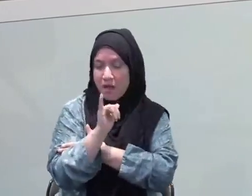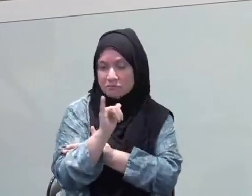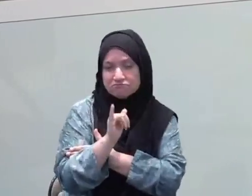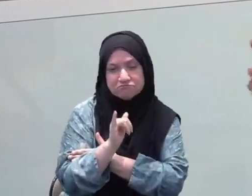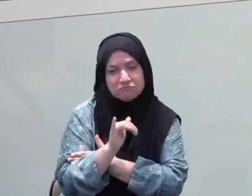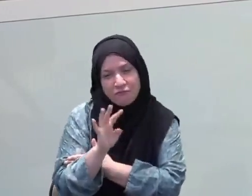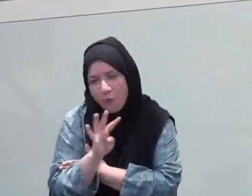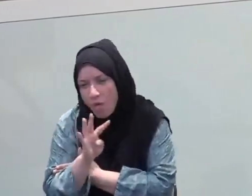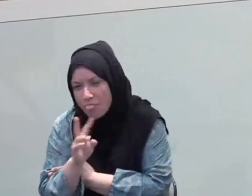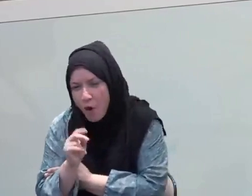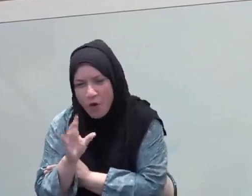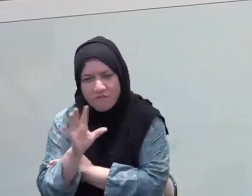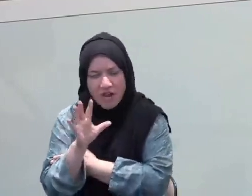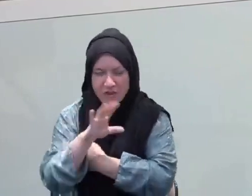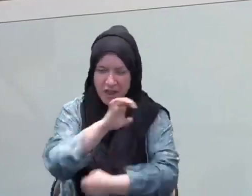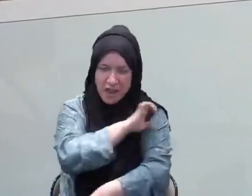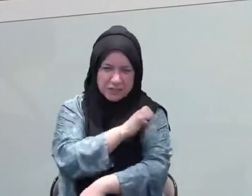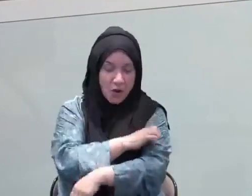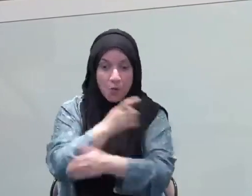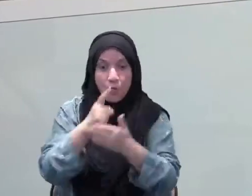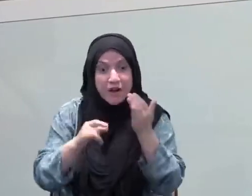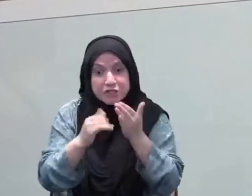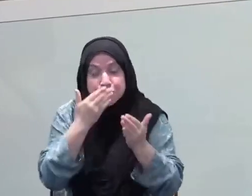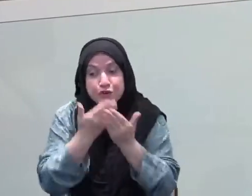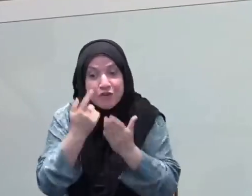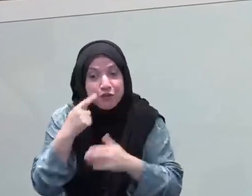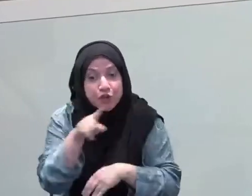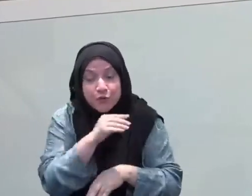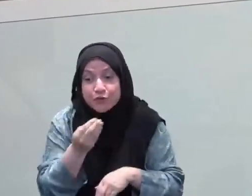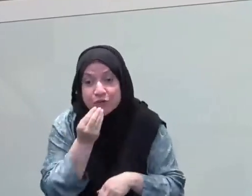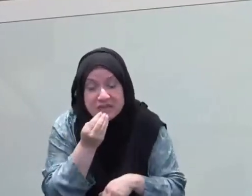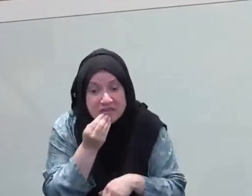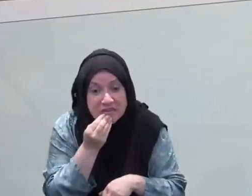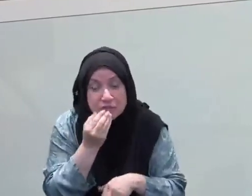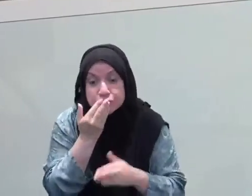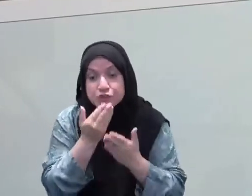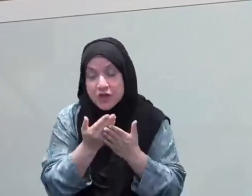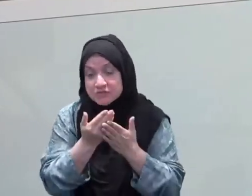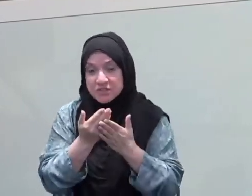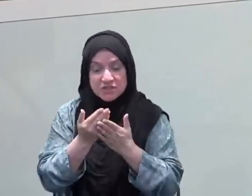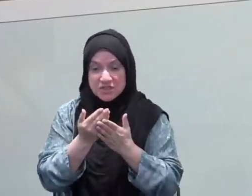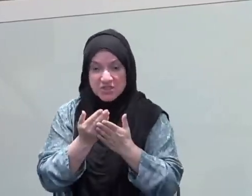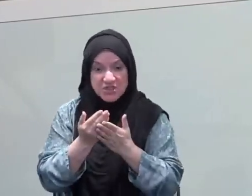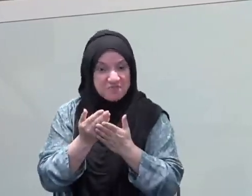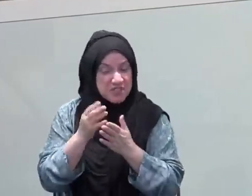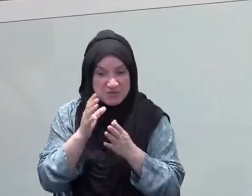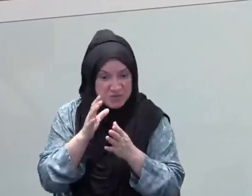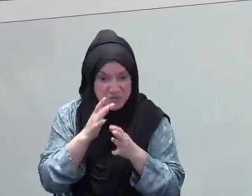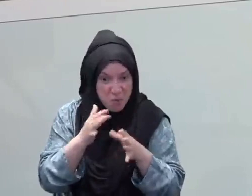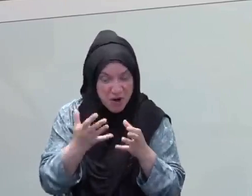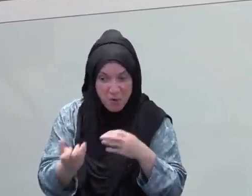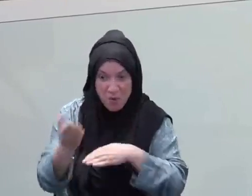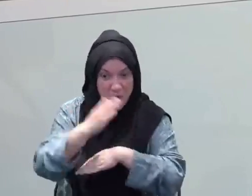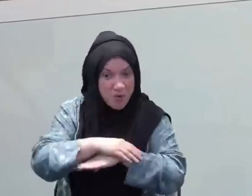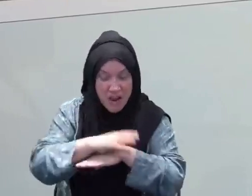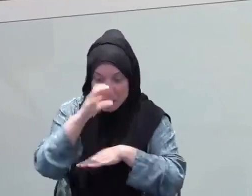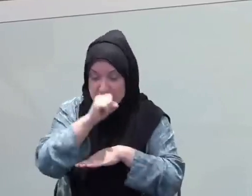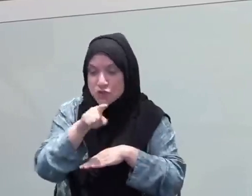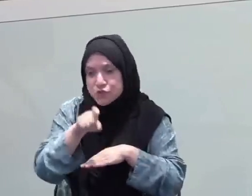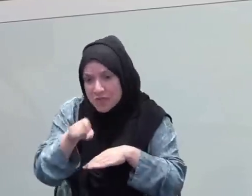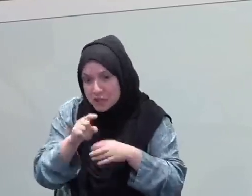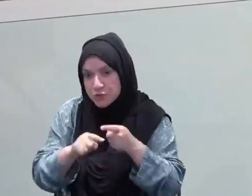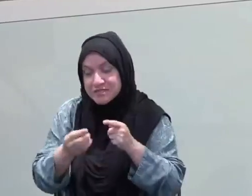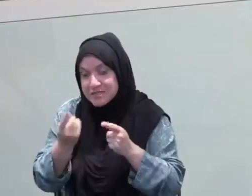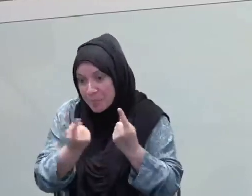He said that the difference between our fasting and the fasting of the people of the book is this blessing of suhoor. You might read like, wow, the Prophet really